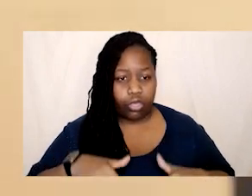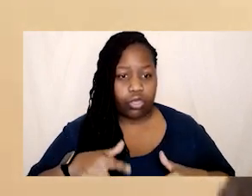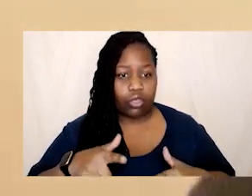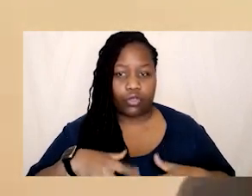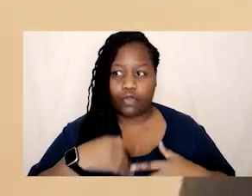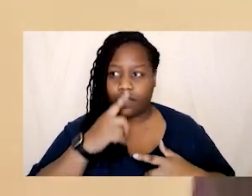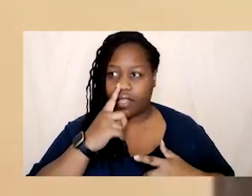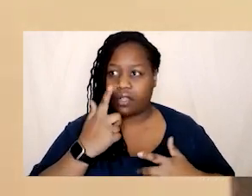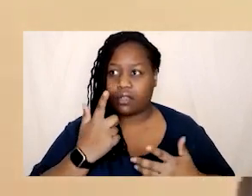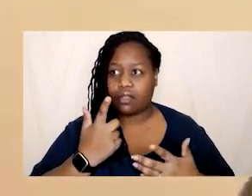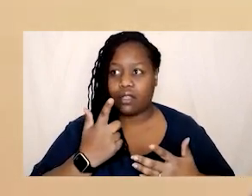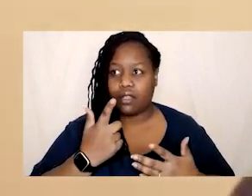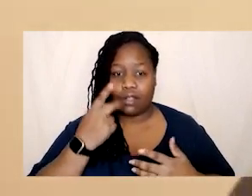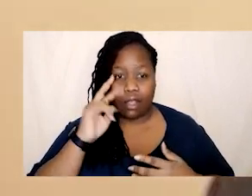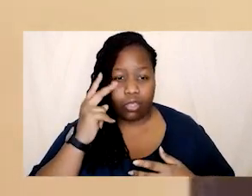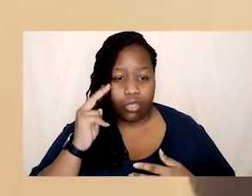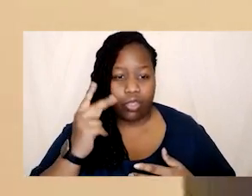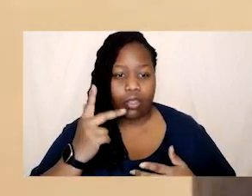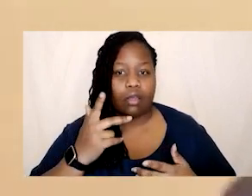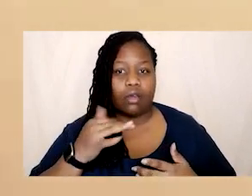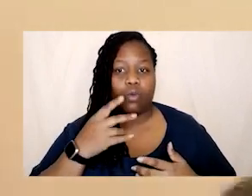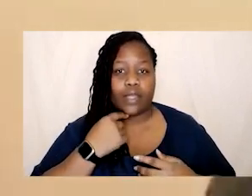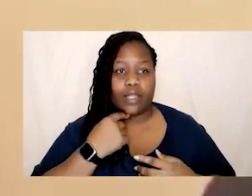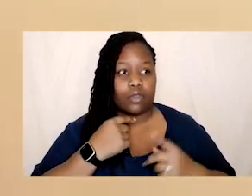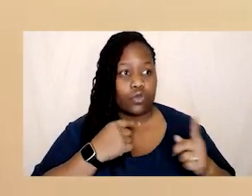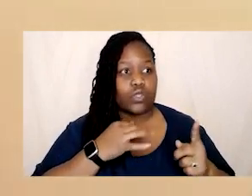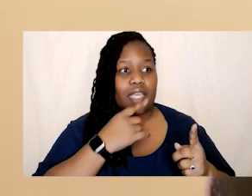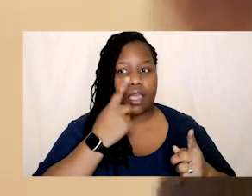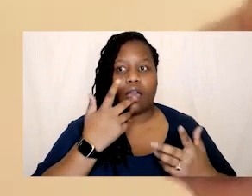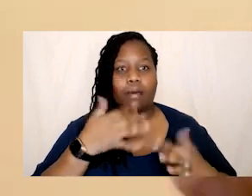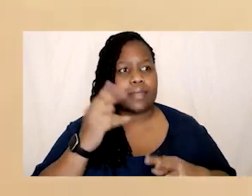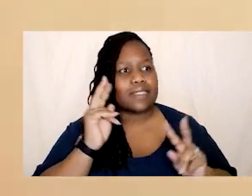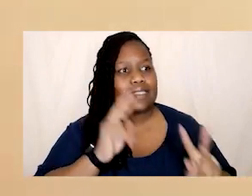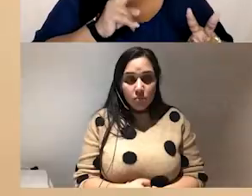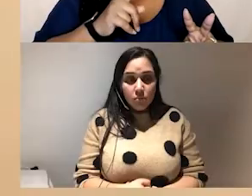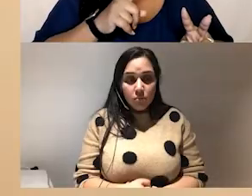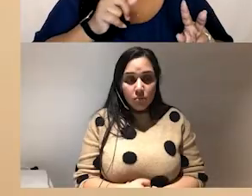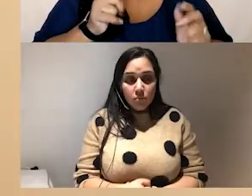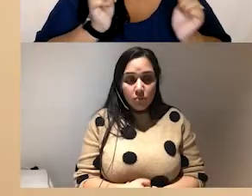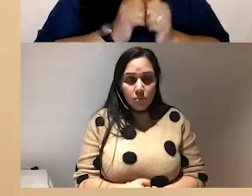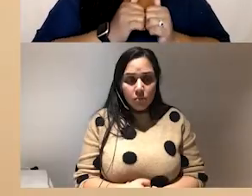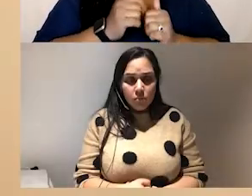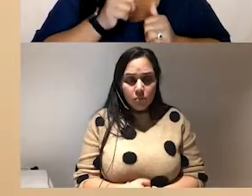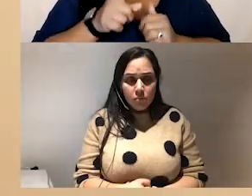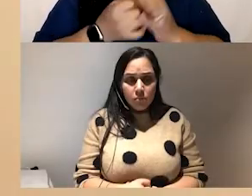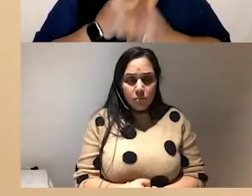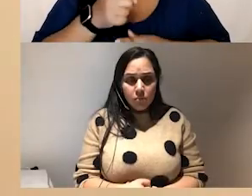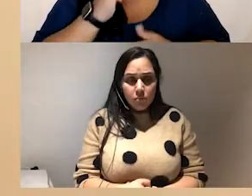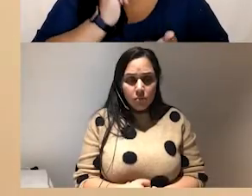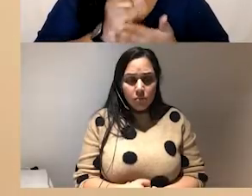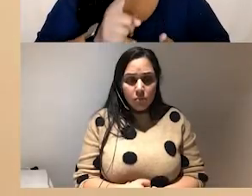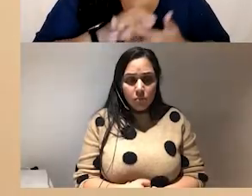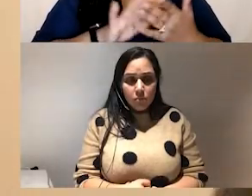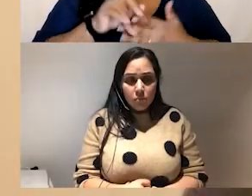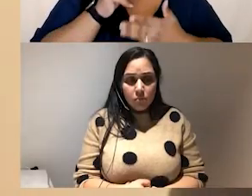paranoid by you saying you see them by you confirming that what they went through was wrong you are helping to save a life